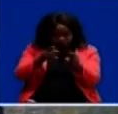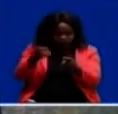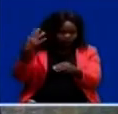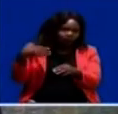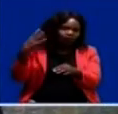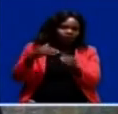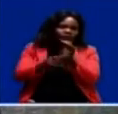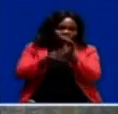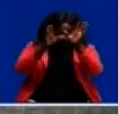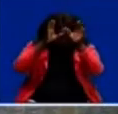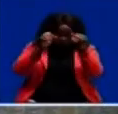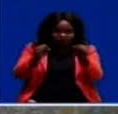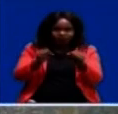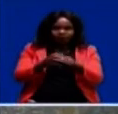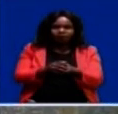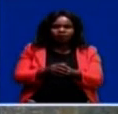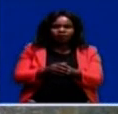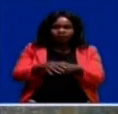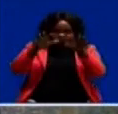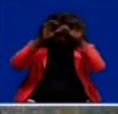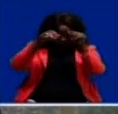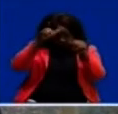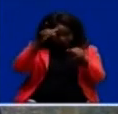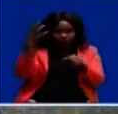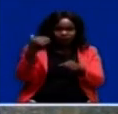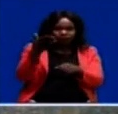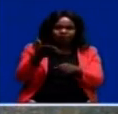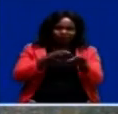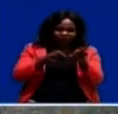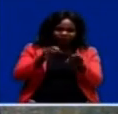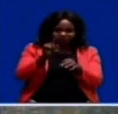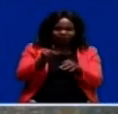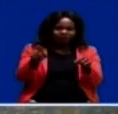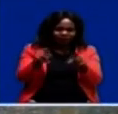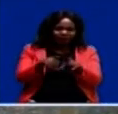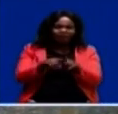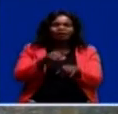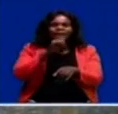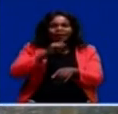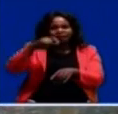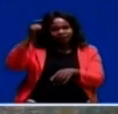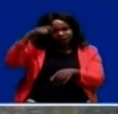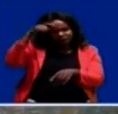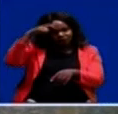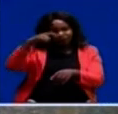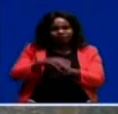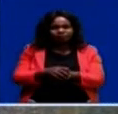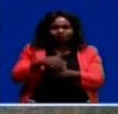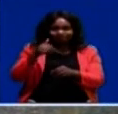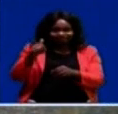President Edgar Lungu was among the mourners and he has described him as a man of integrity. He was driven